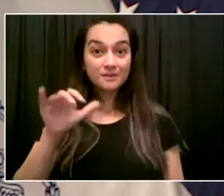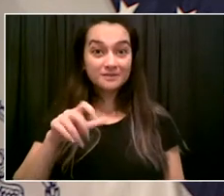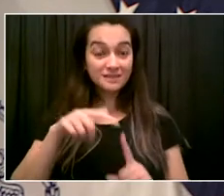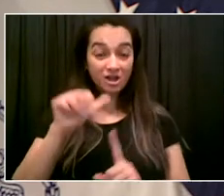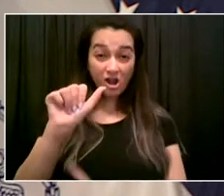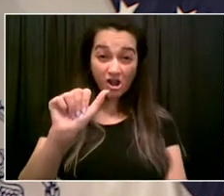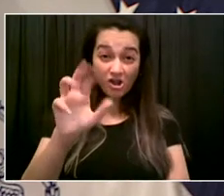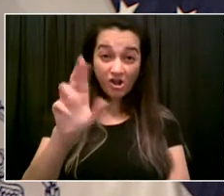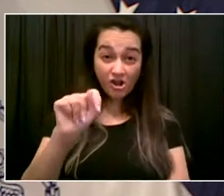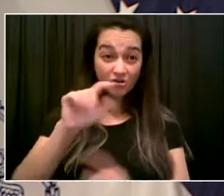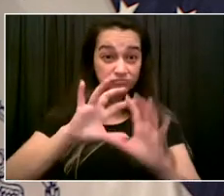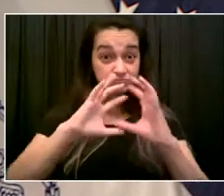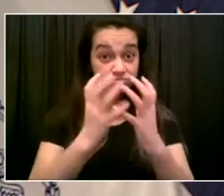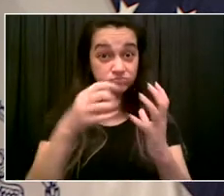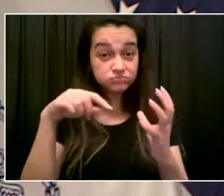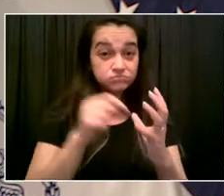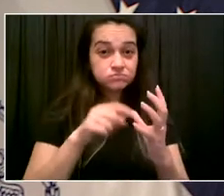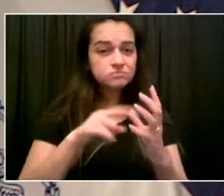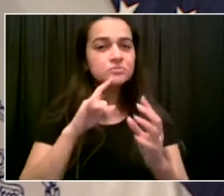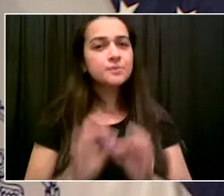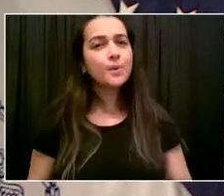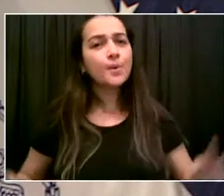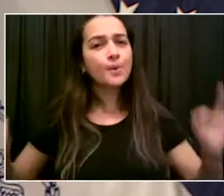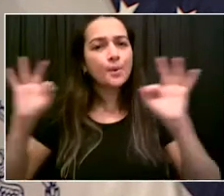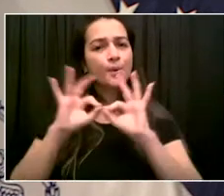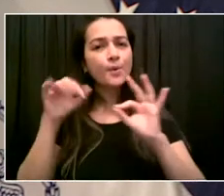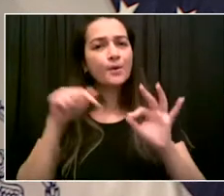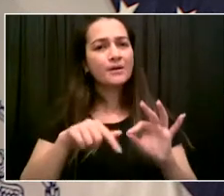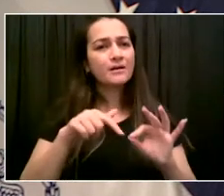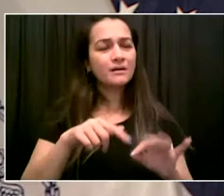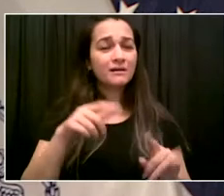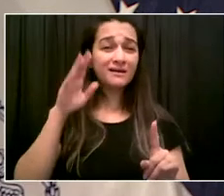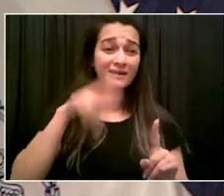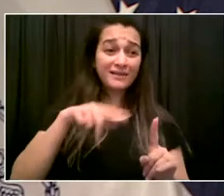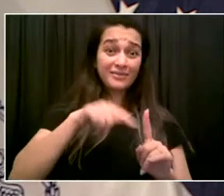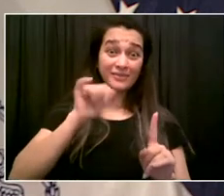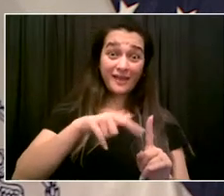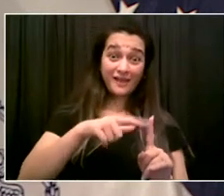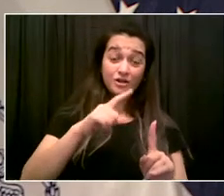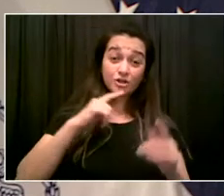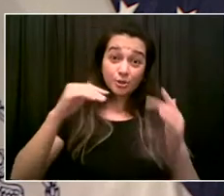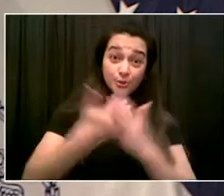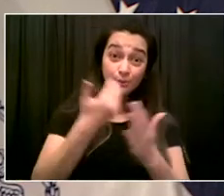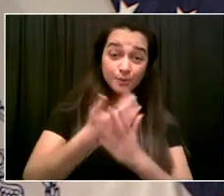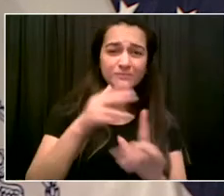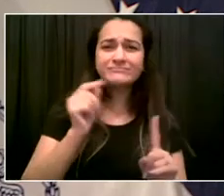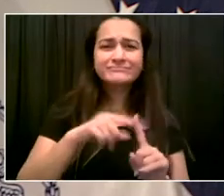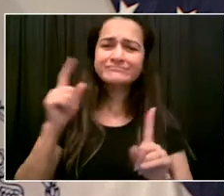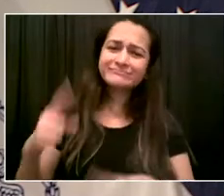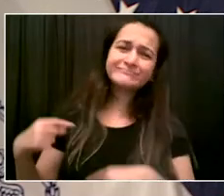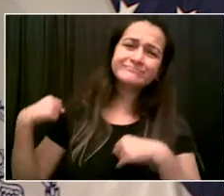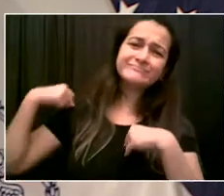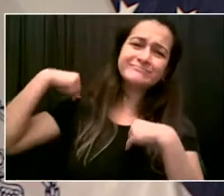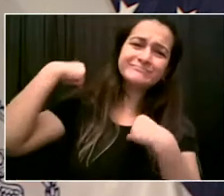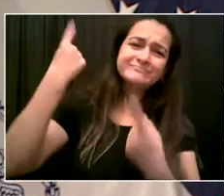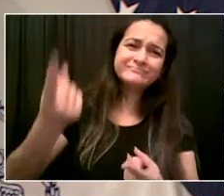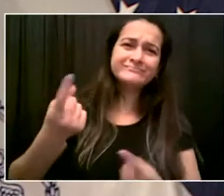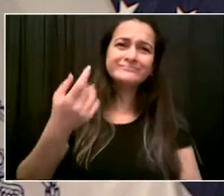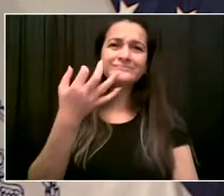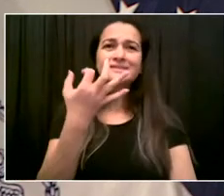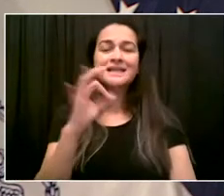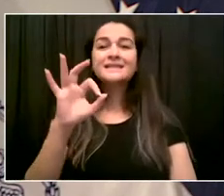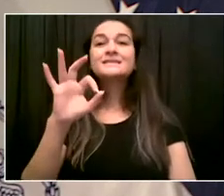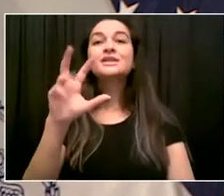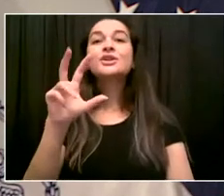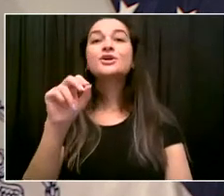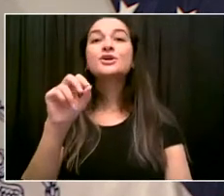employed artists to bring people hope, to bring them joy, to keep artists doing the great work they do. This is our version of that for